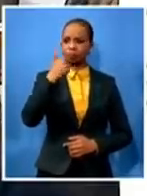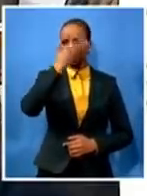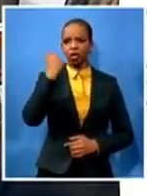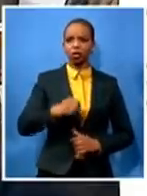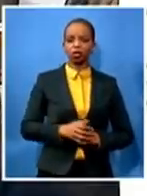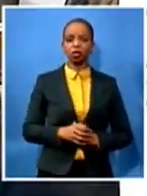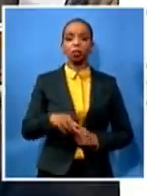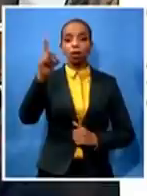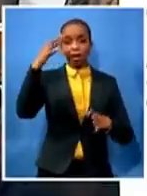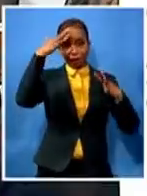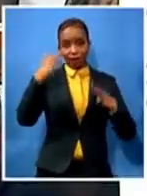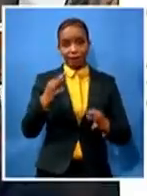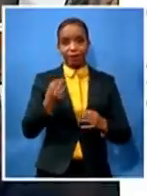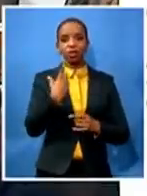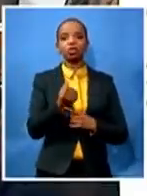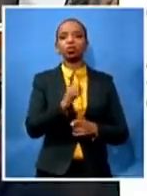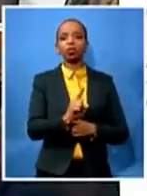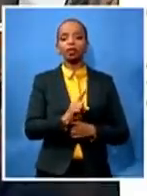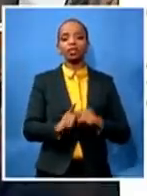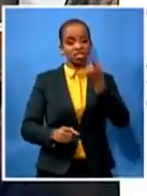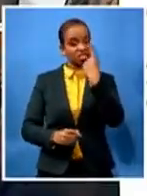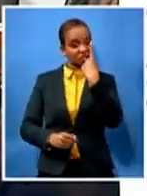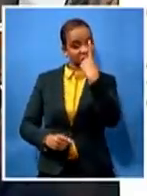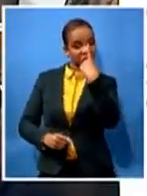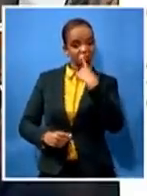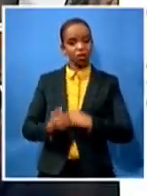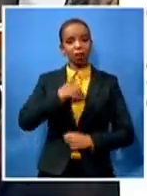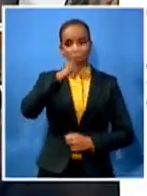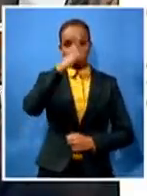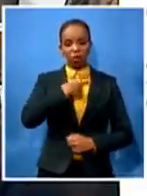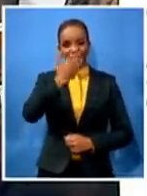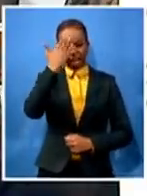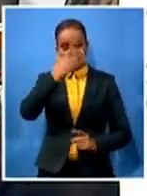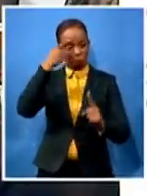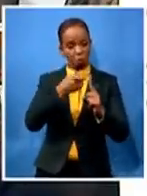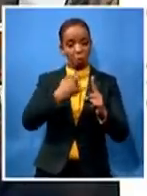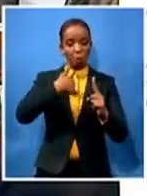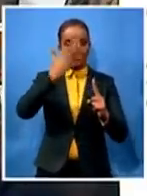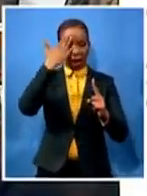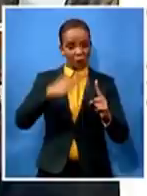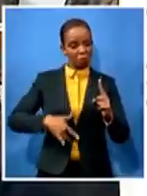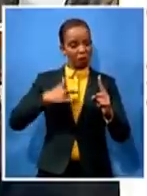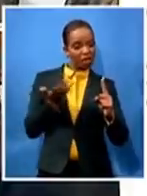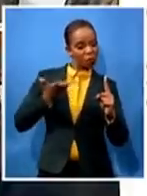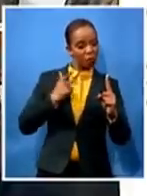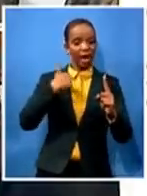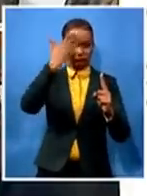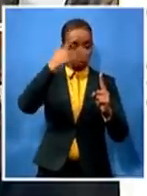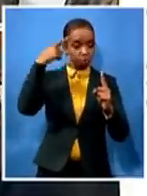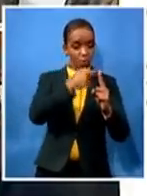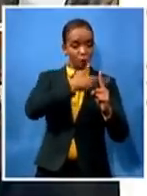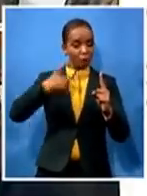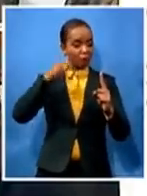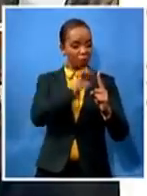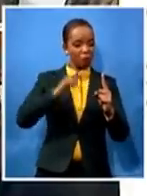know you i know where you live i know you and your mother are staying alone i will get you i can